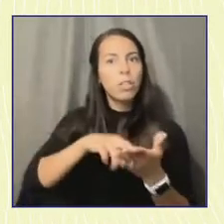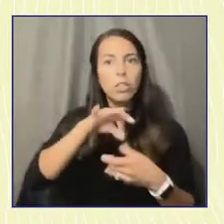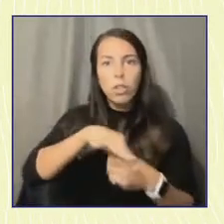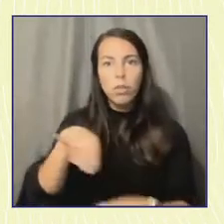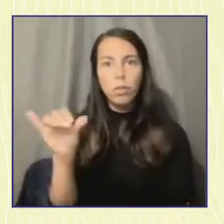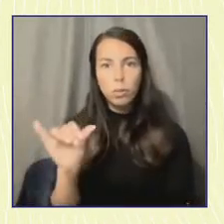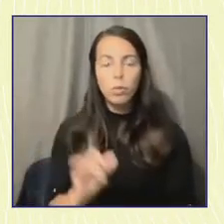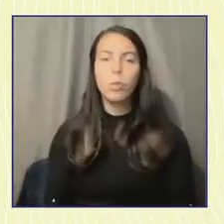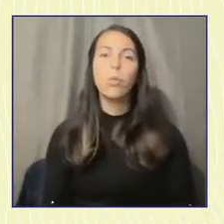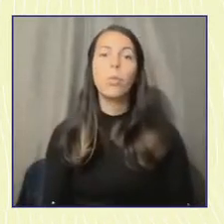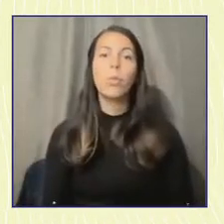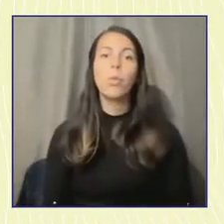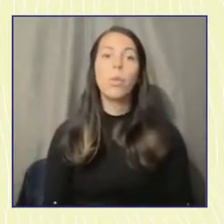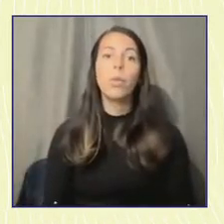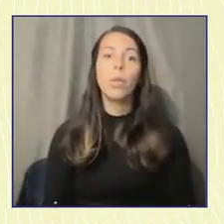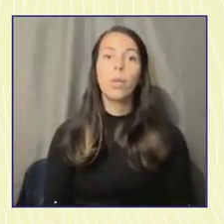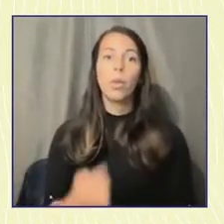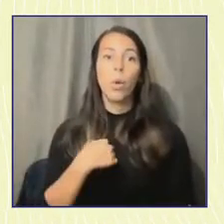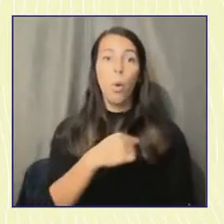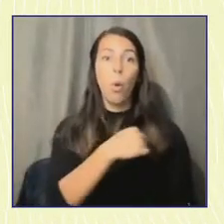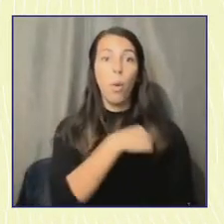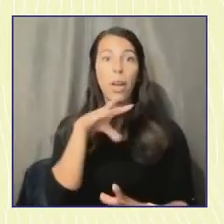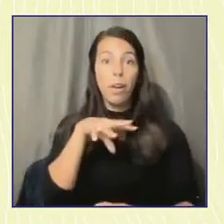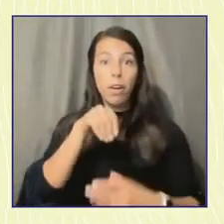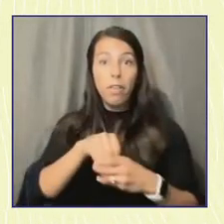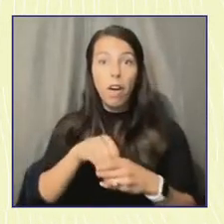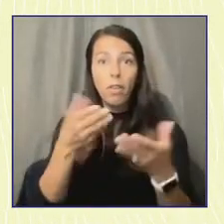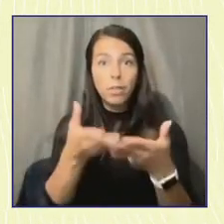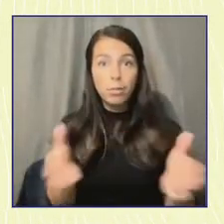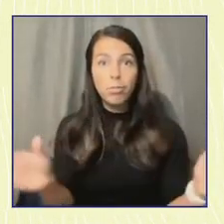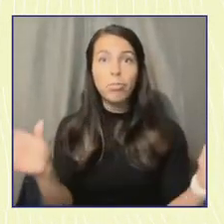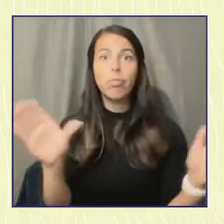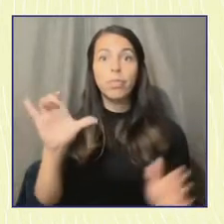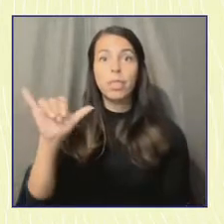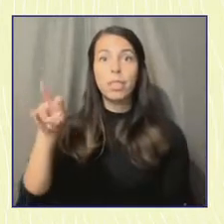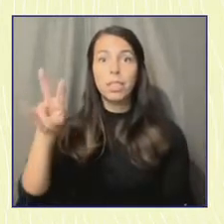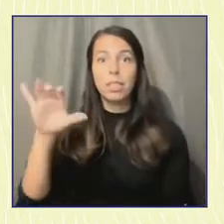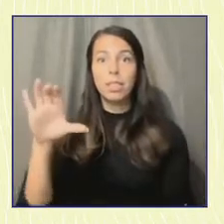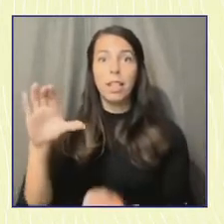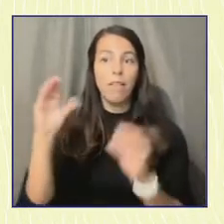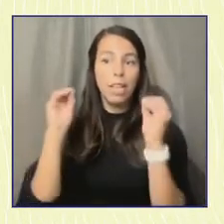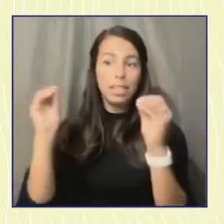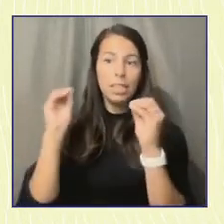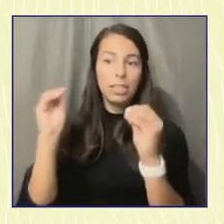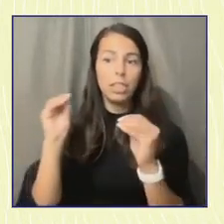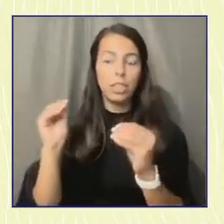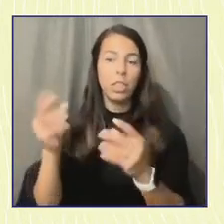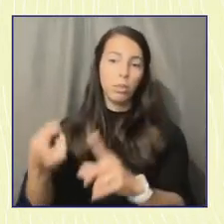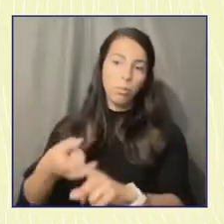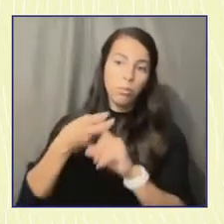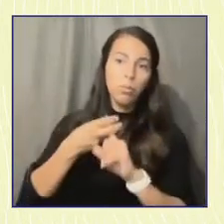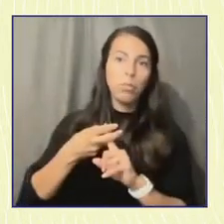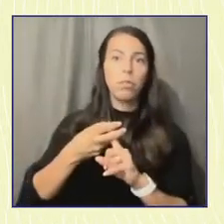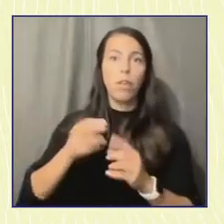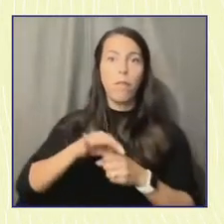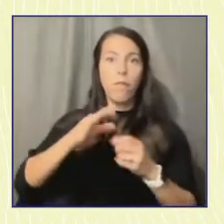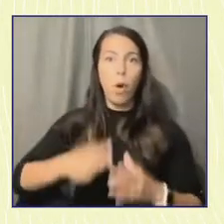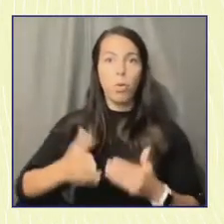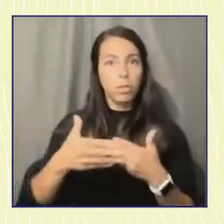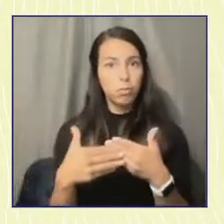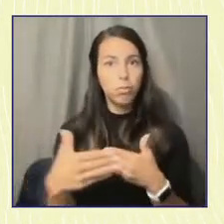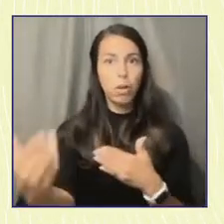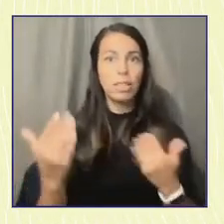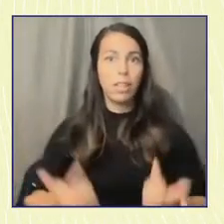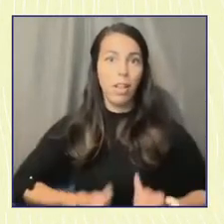wide range of civic learning opportunities to build the habits of lifelong voters and active citizens. We regularly discuss